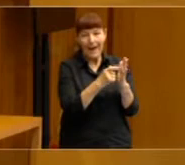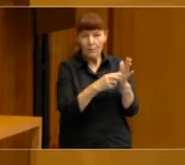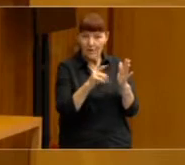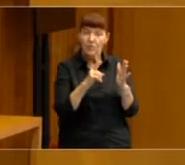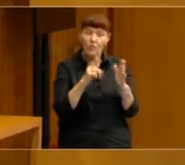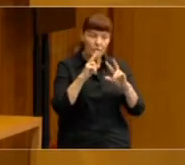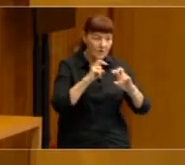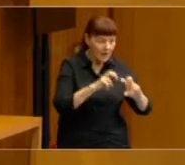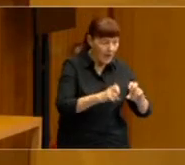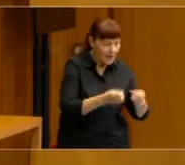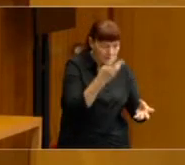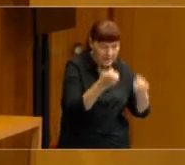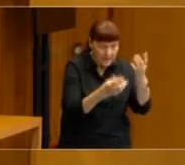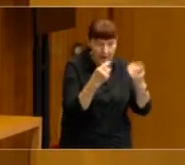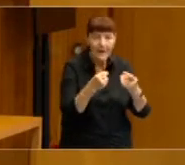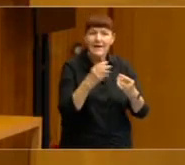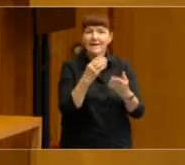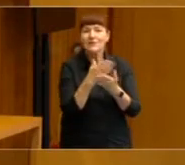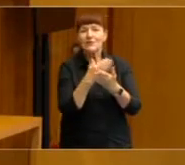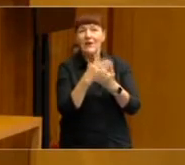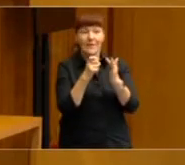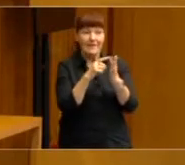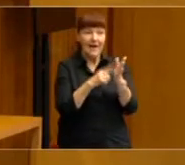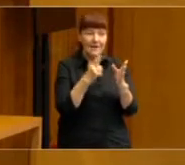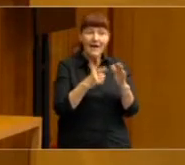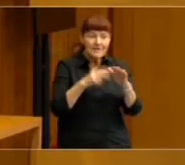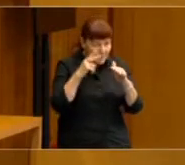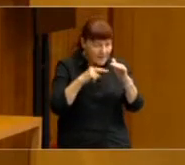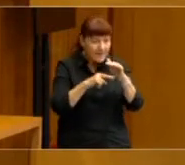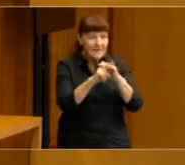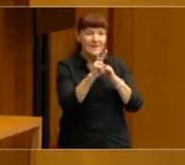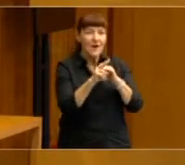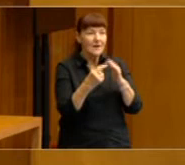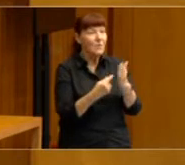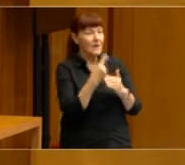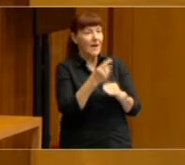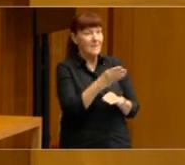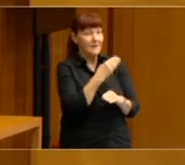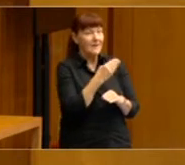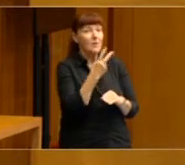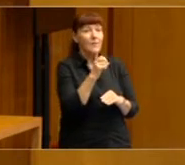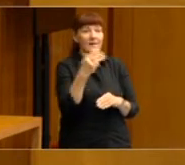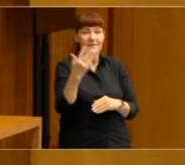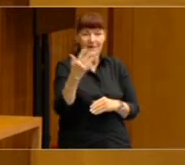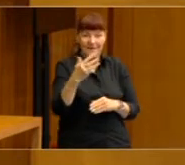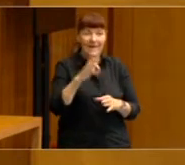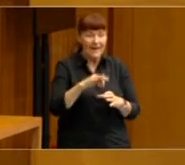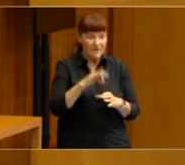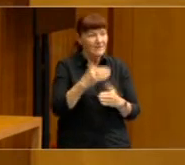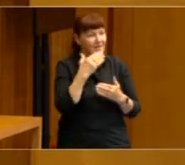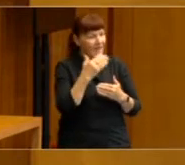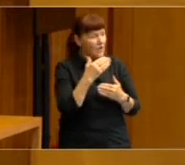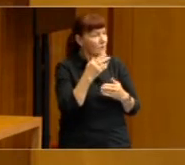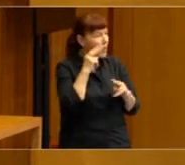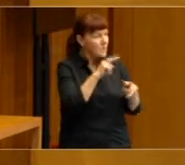data and for sharing your insights into the factors that influenced the 2019 election. And thank you also for the observations in relation